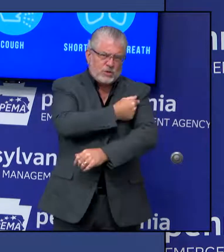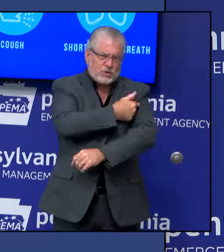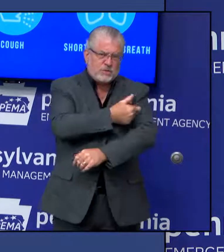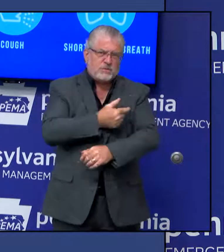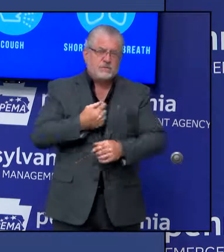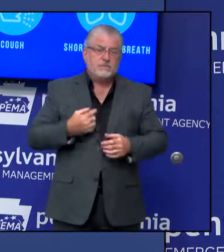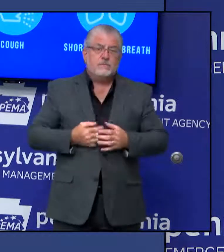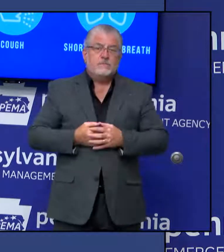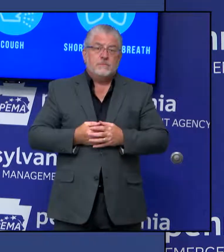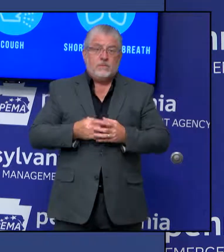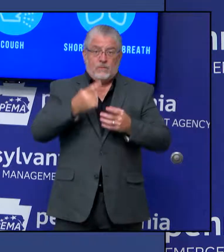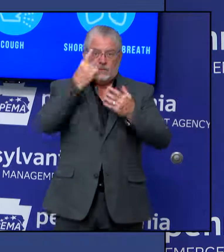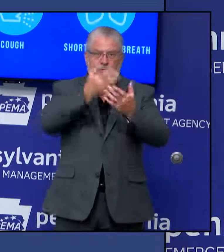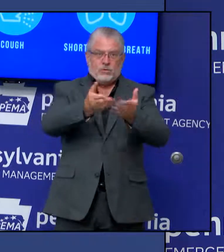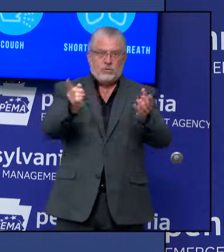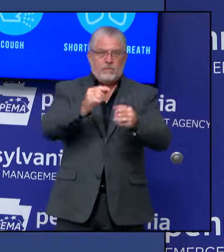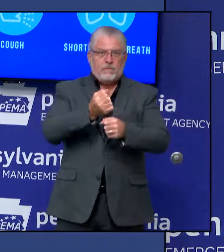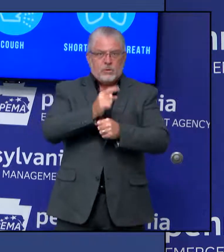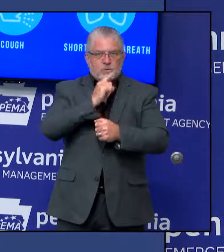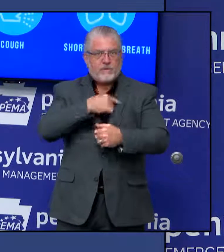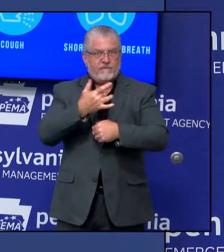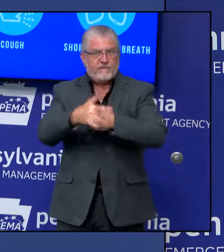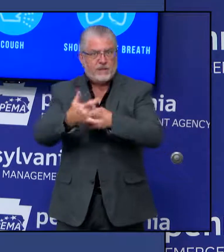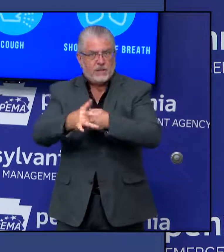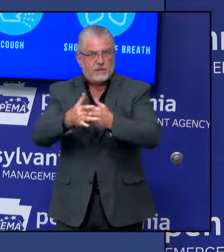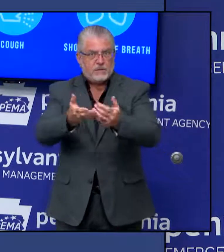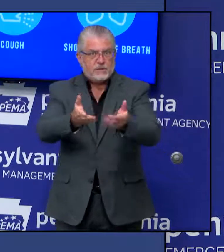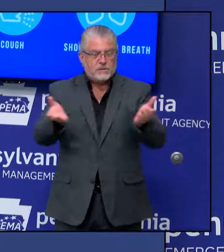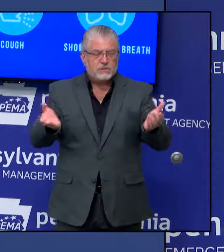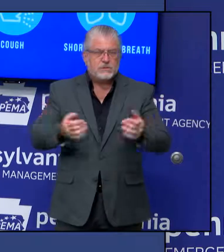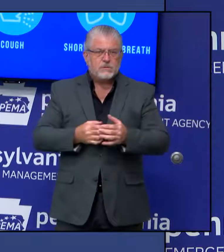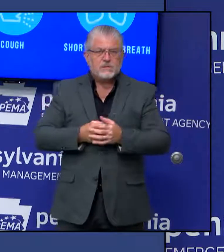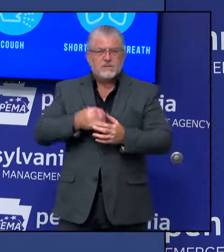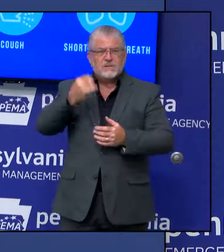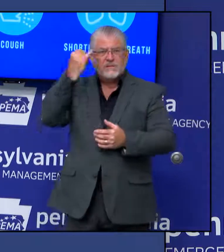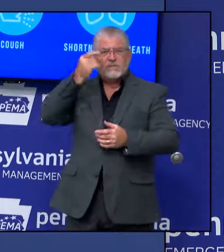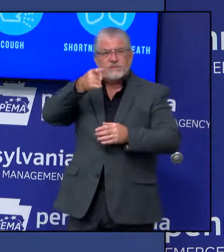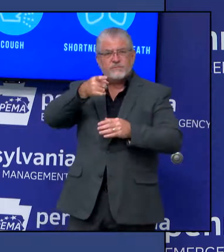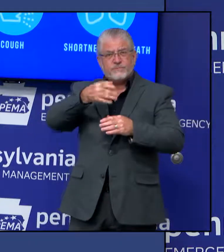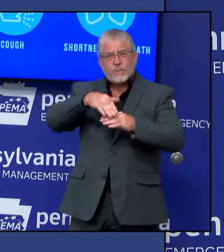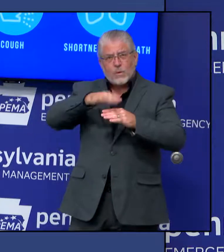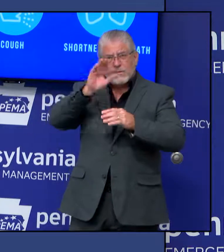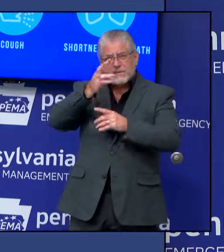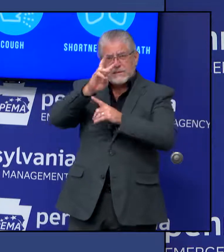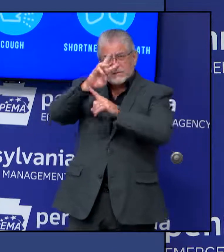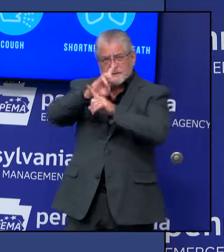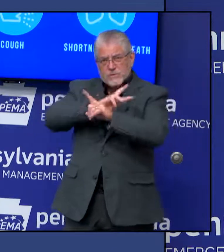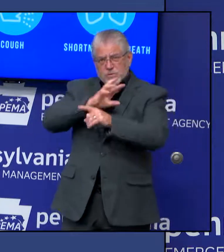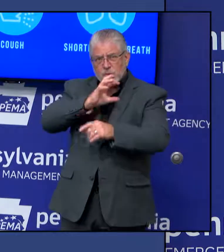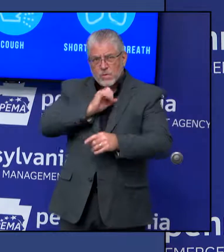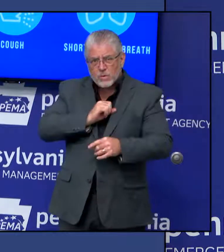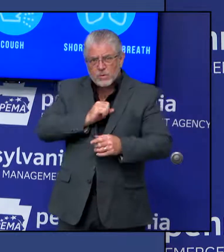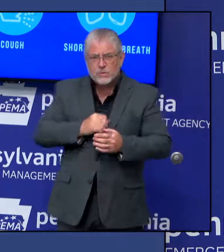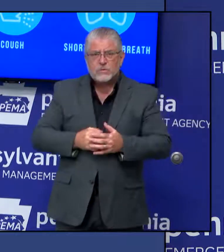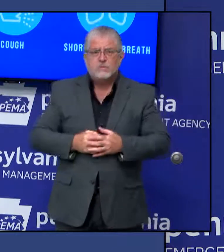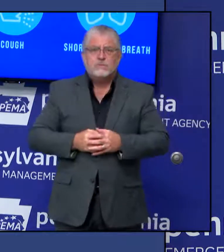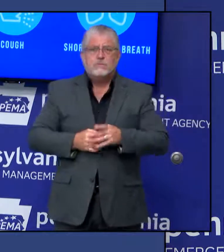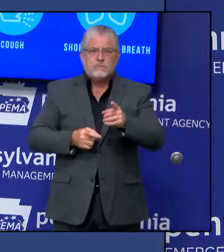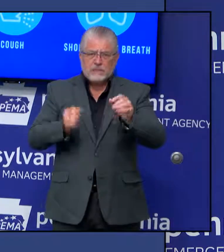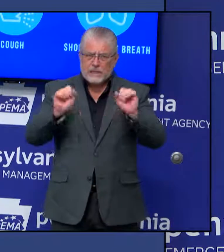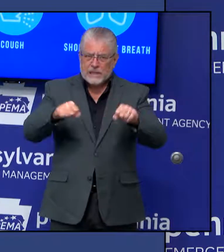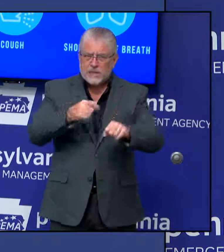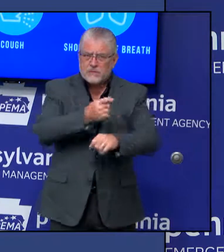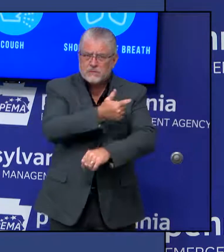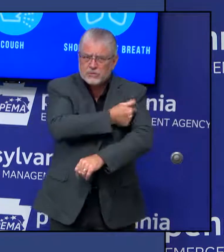people in Pennsylvania. Anyone older than six months of age should get a flu vaccine unless they have a medical condition that